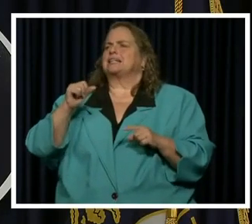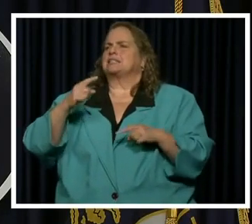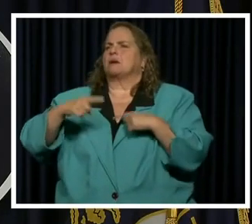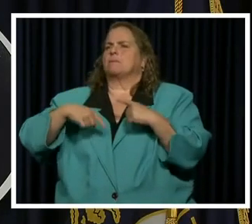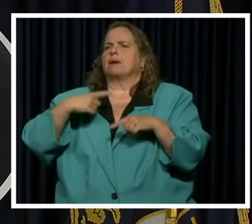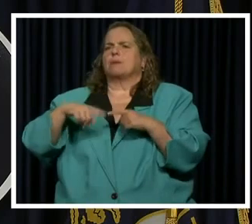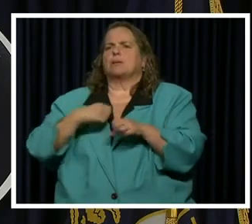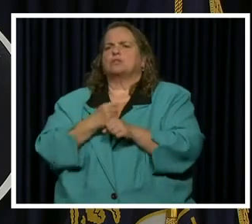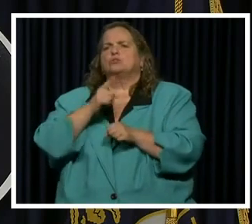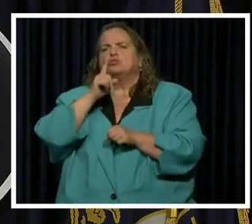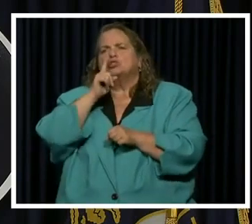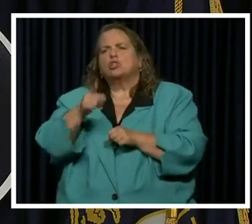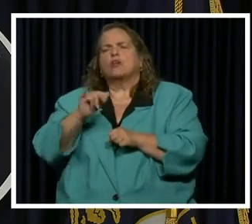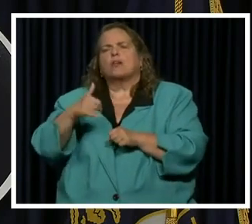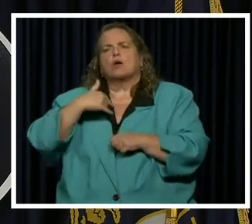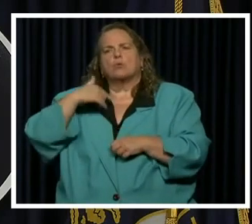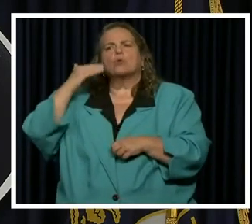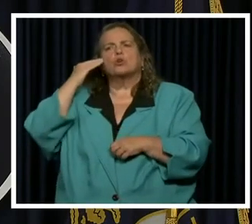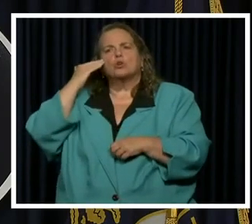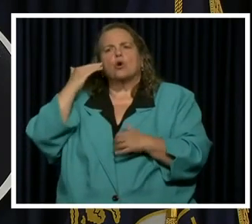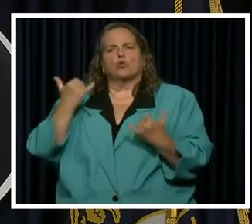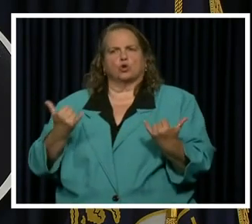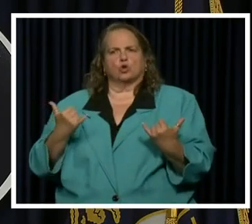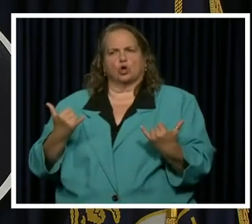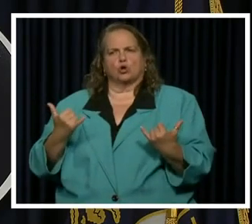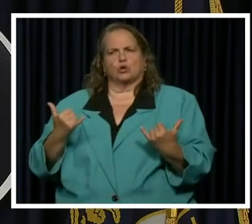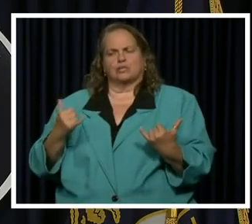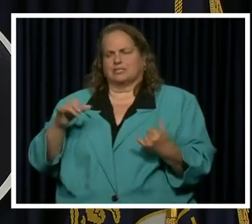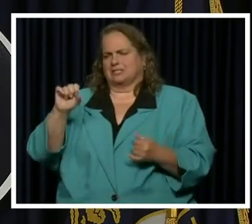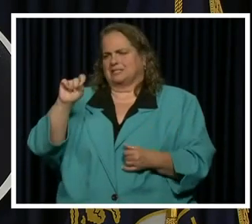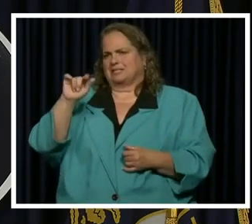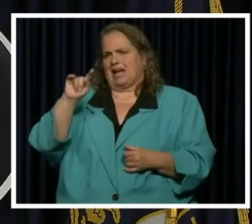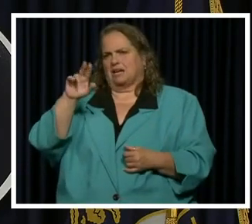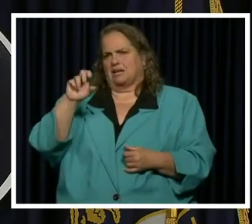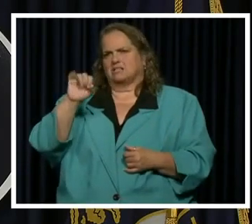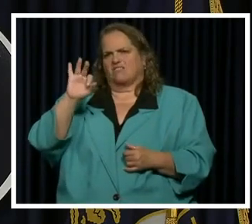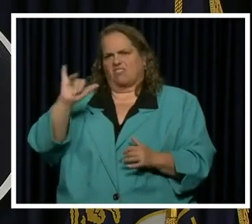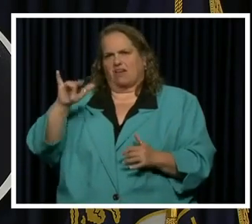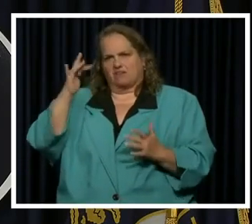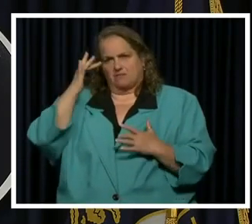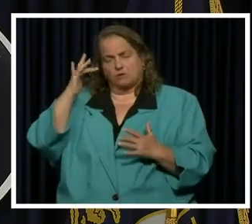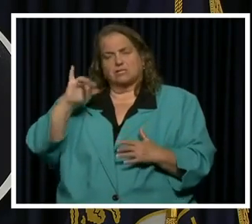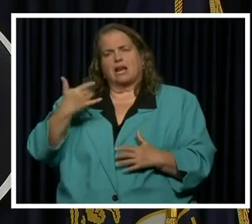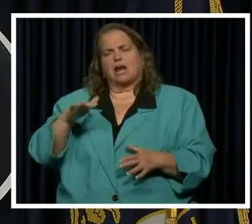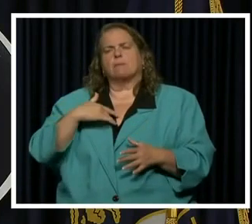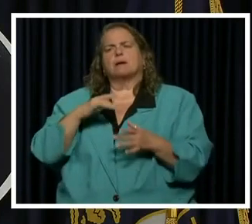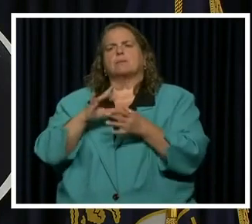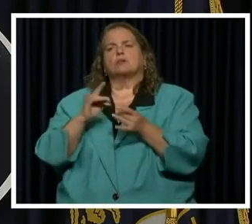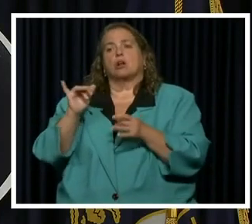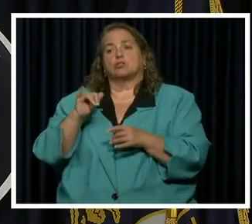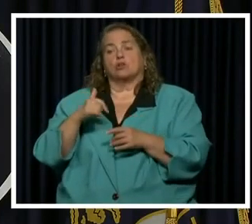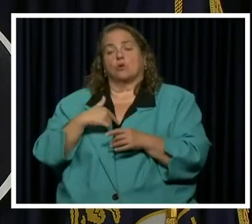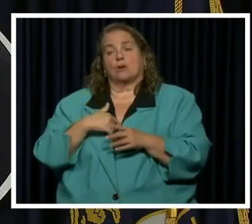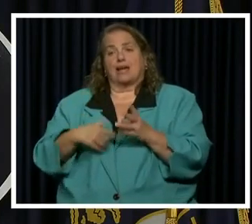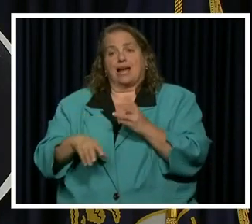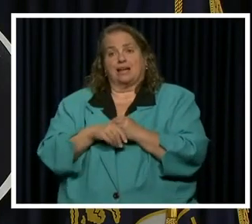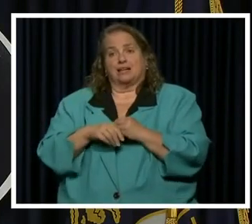it's about making sure that we know the current status of the virus. And let me let me mention, because we added ventilators